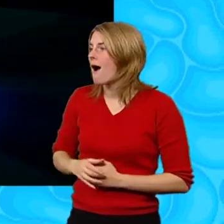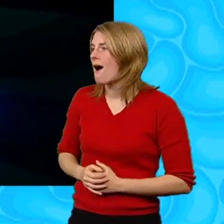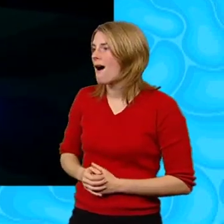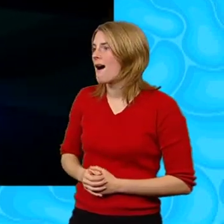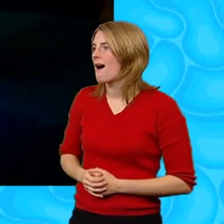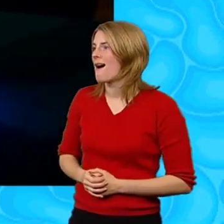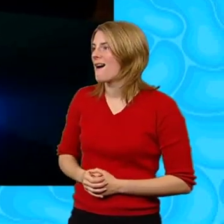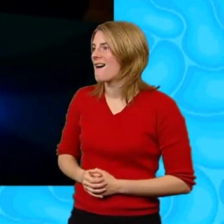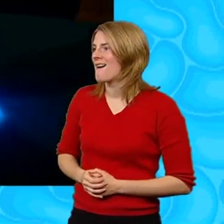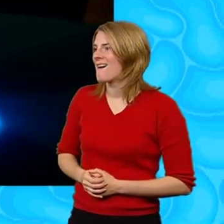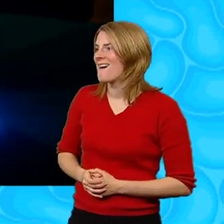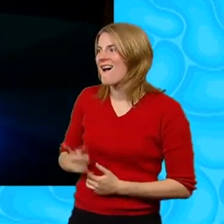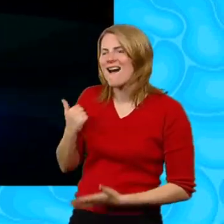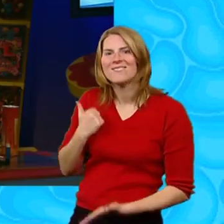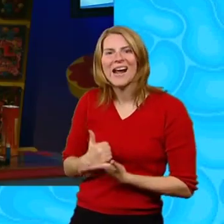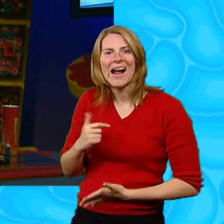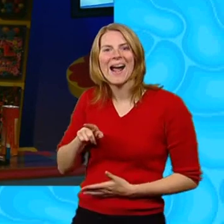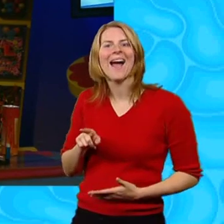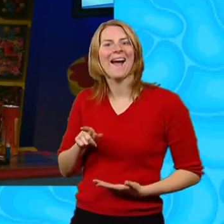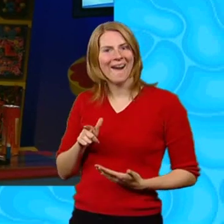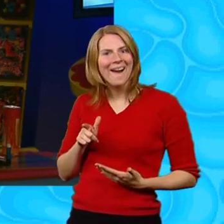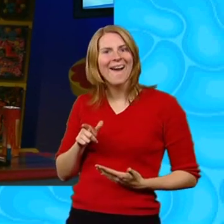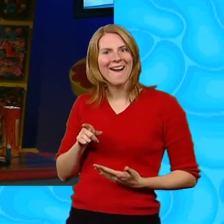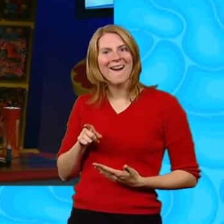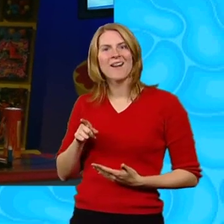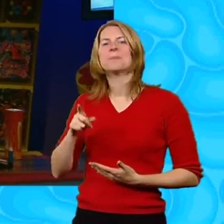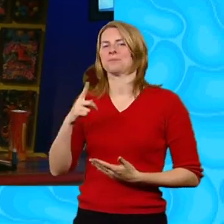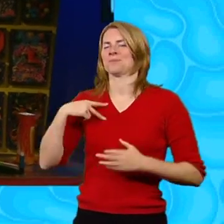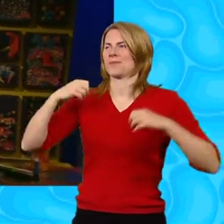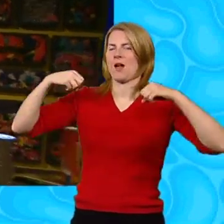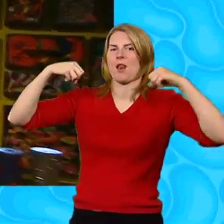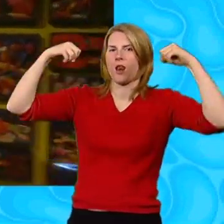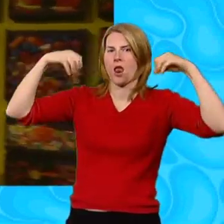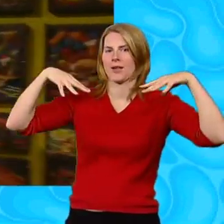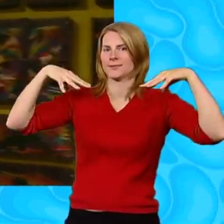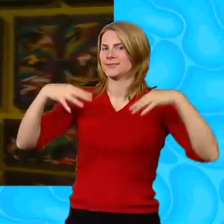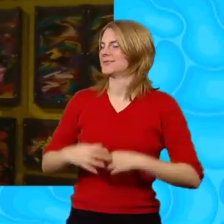Oh that's great Now let's turn the lights back up